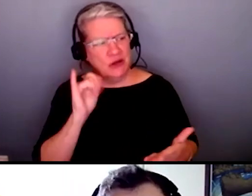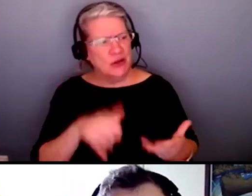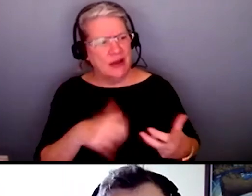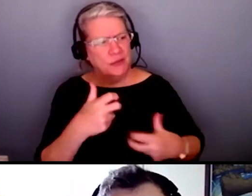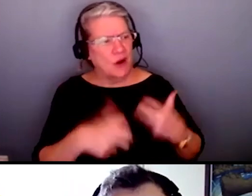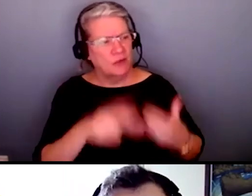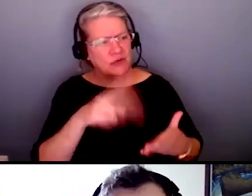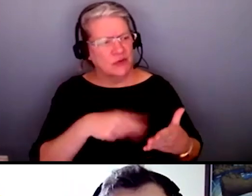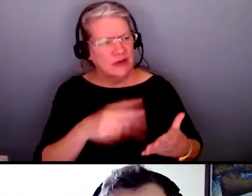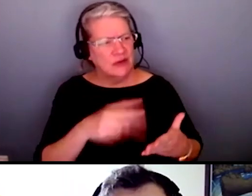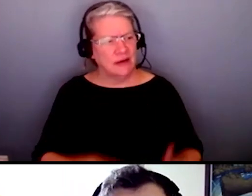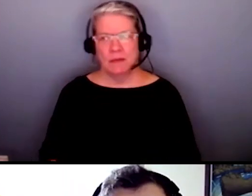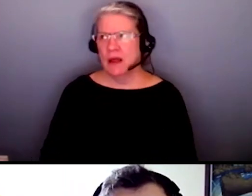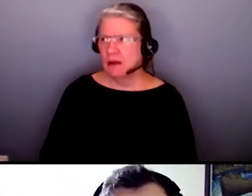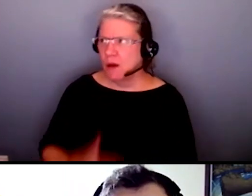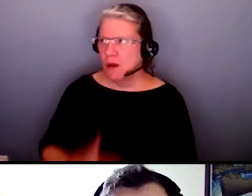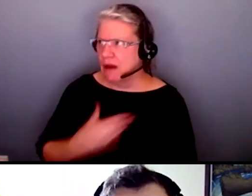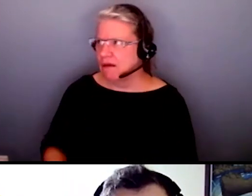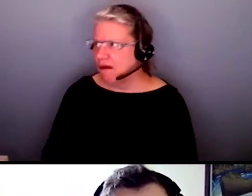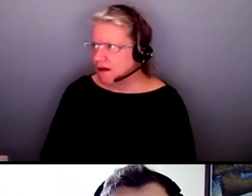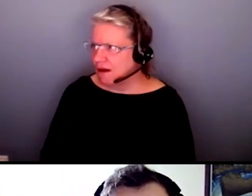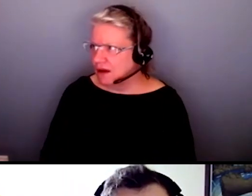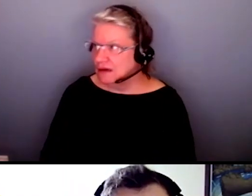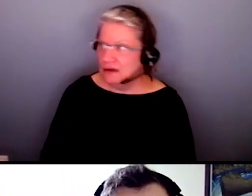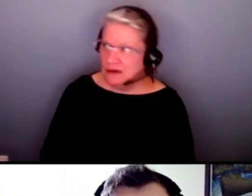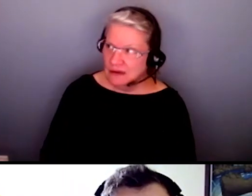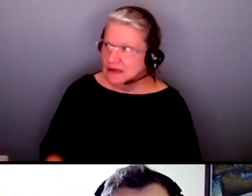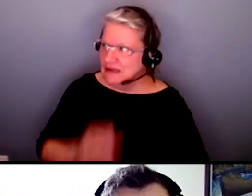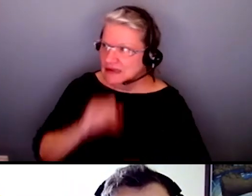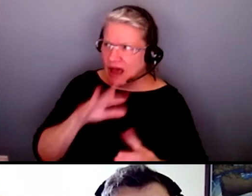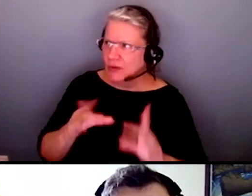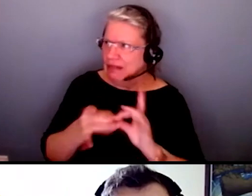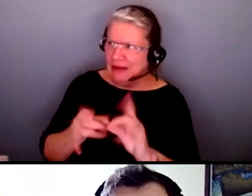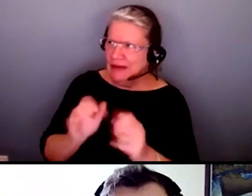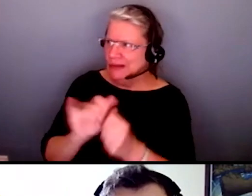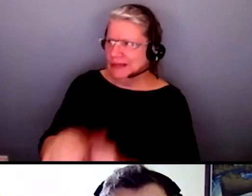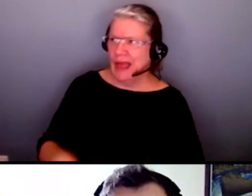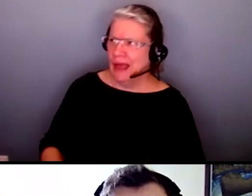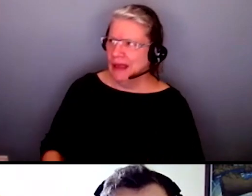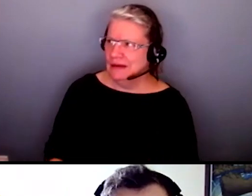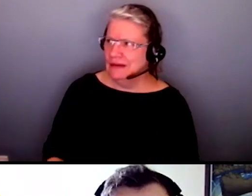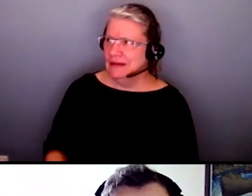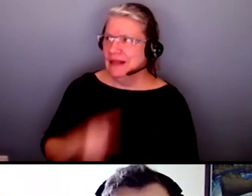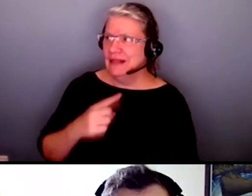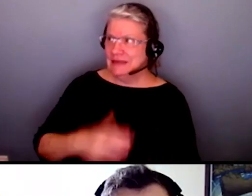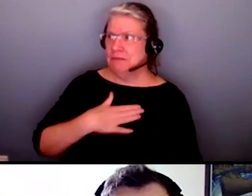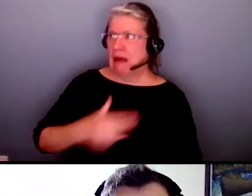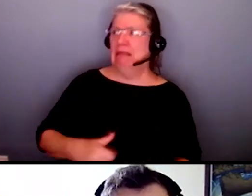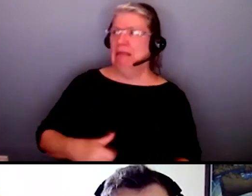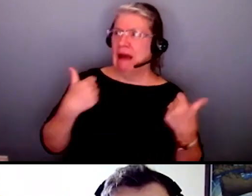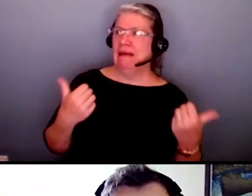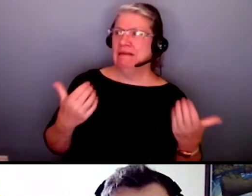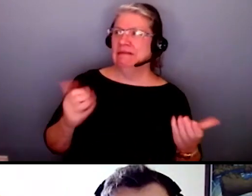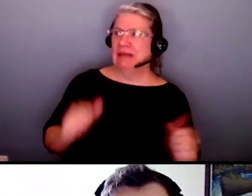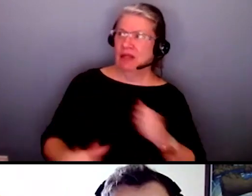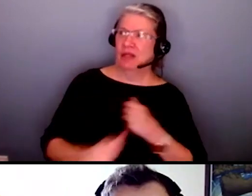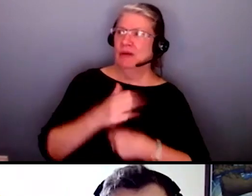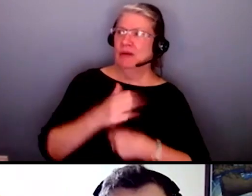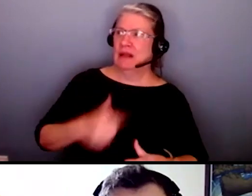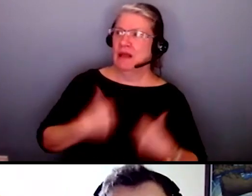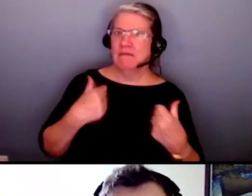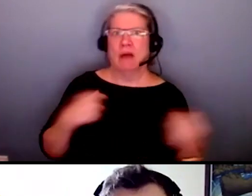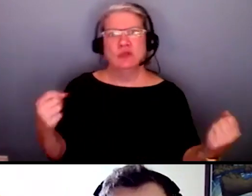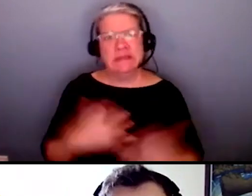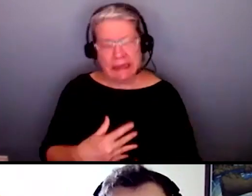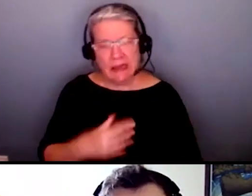reading and I'm like oh my god this has nothing to do with that and this is life threatening and that is it was terrifying